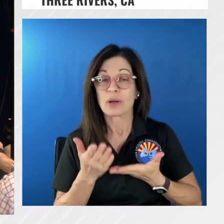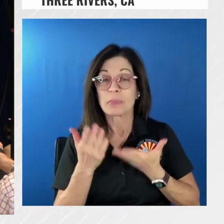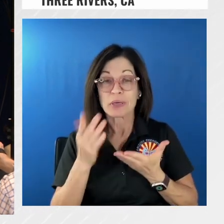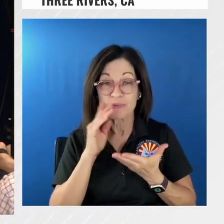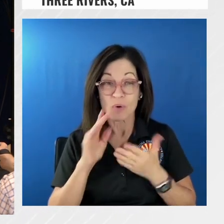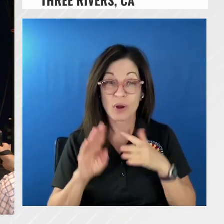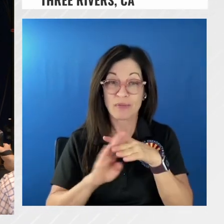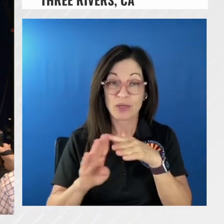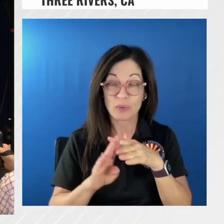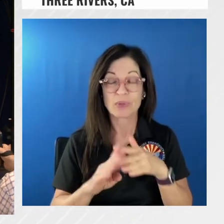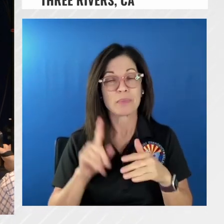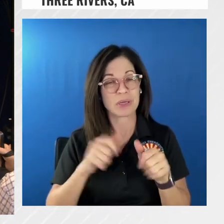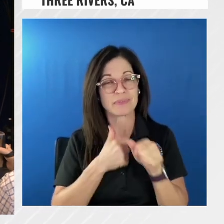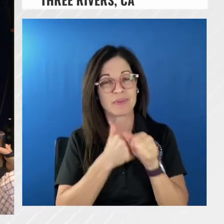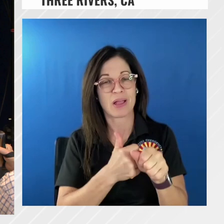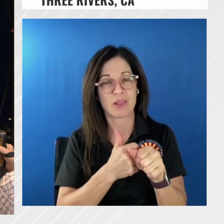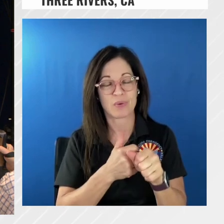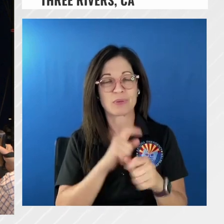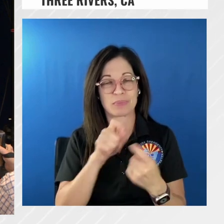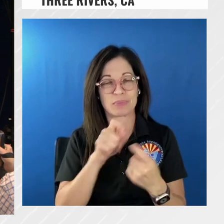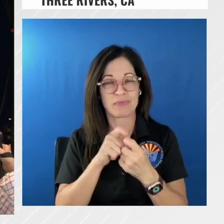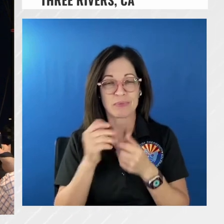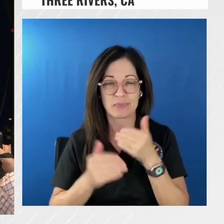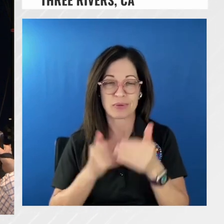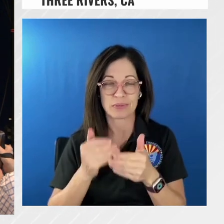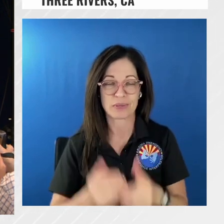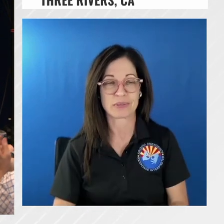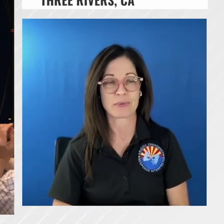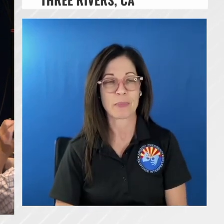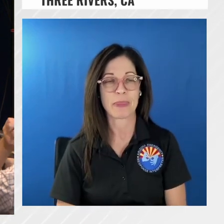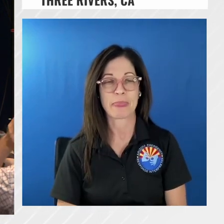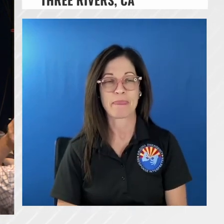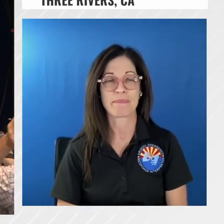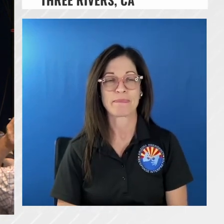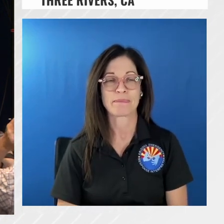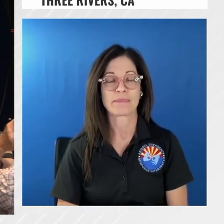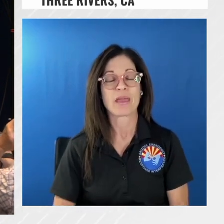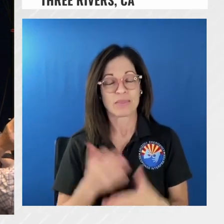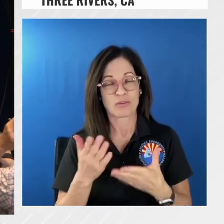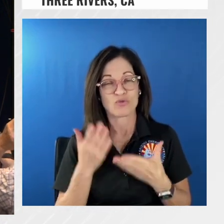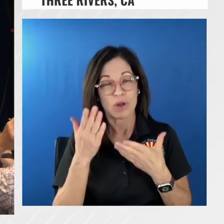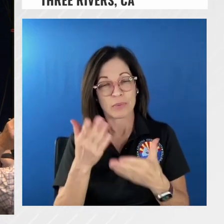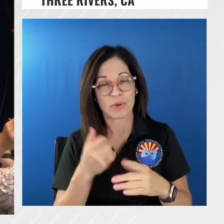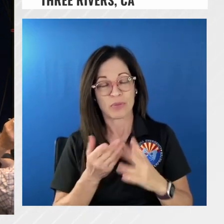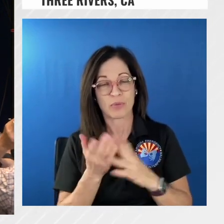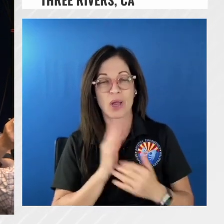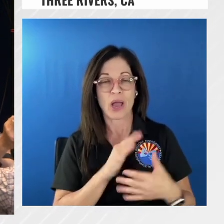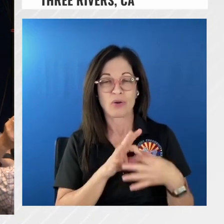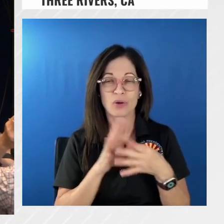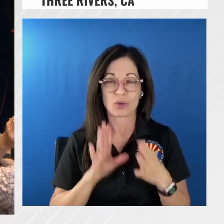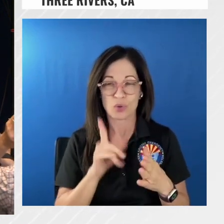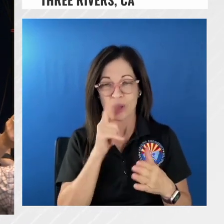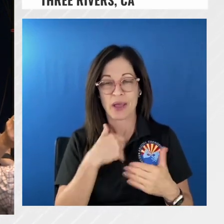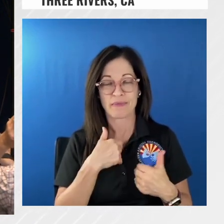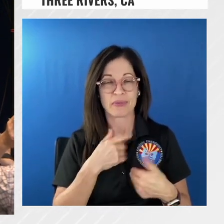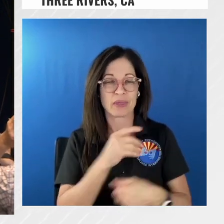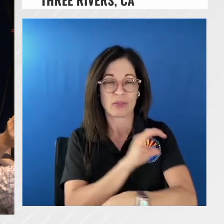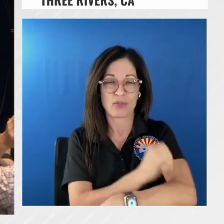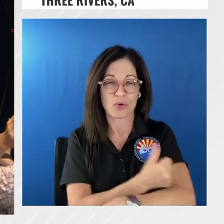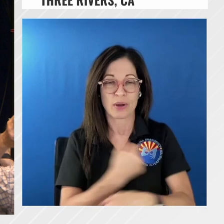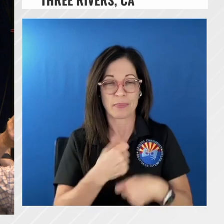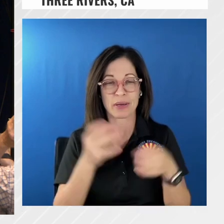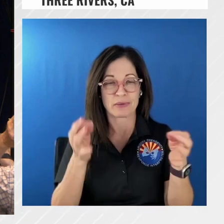a process and we provide those recommendations through our cooperators that have that jurisdiction to make those calls it's very